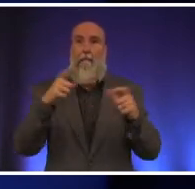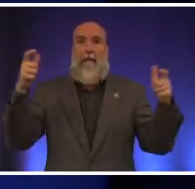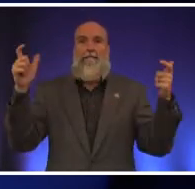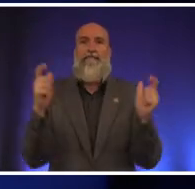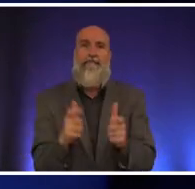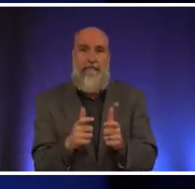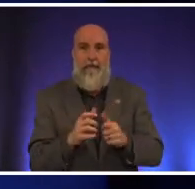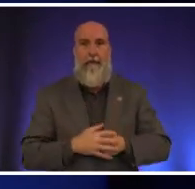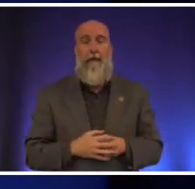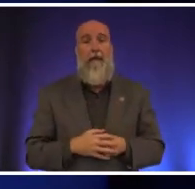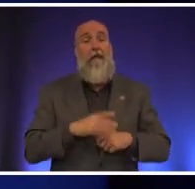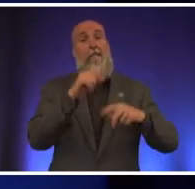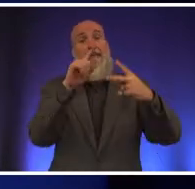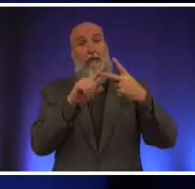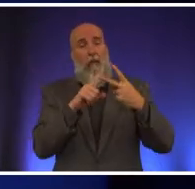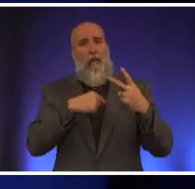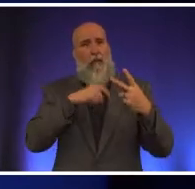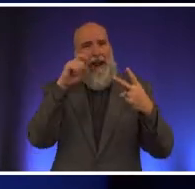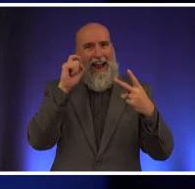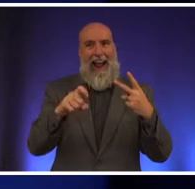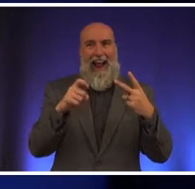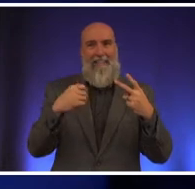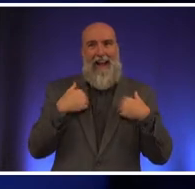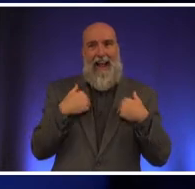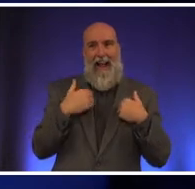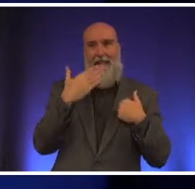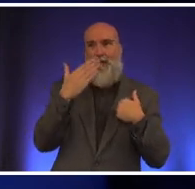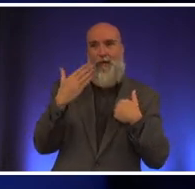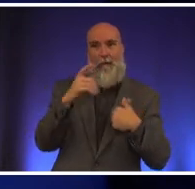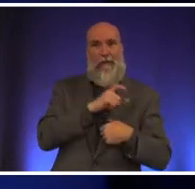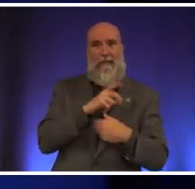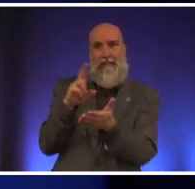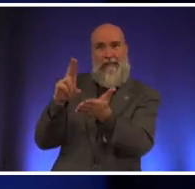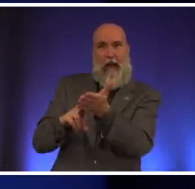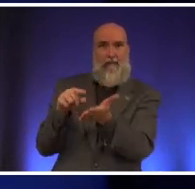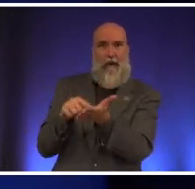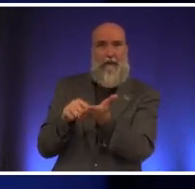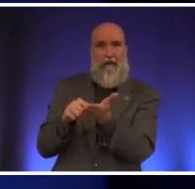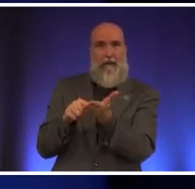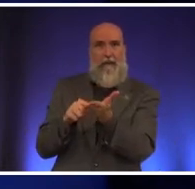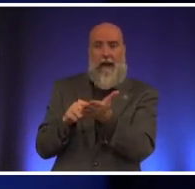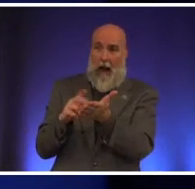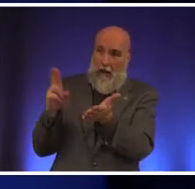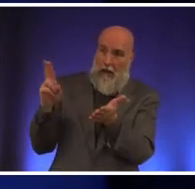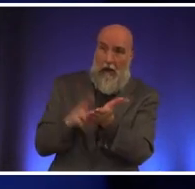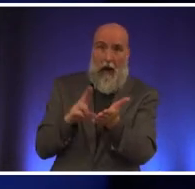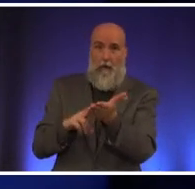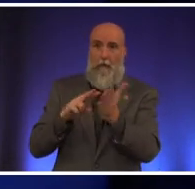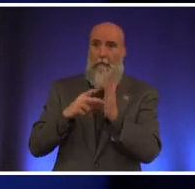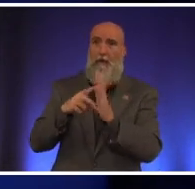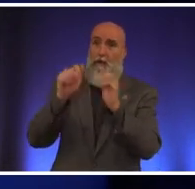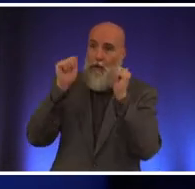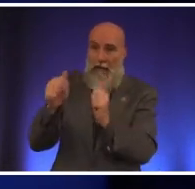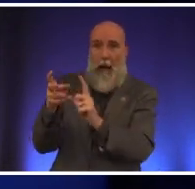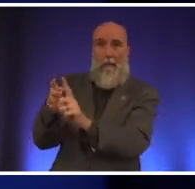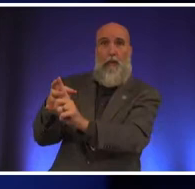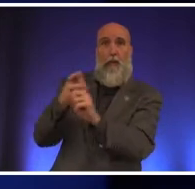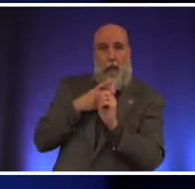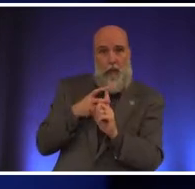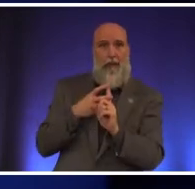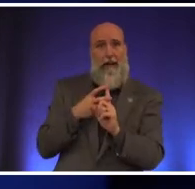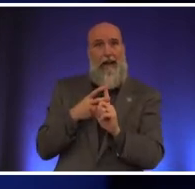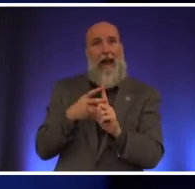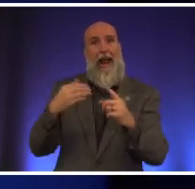but the second is we've got to get to a police contract we have to get a contract to send the message that you can be recruited and have